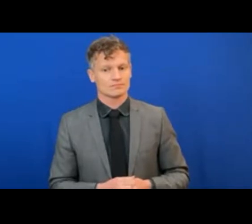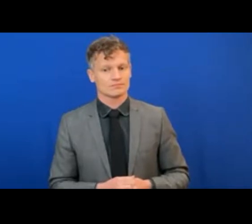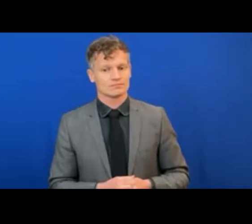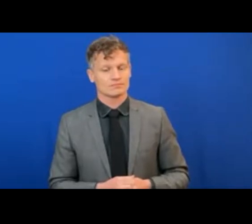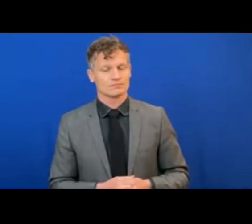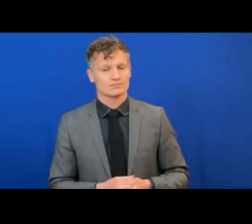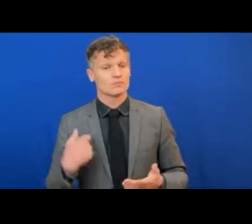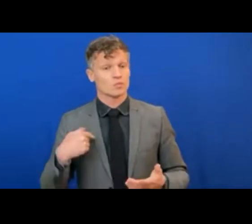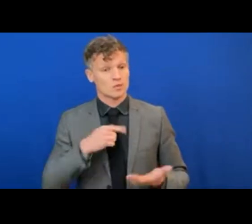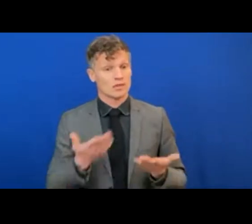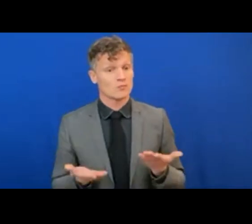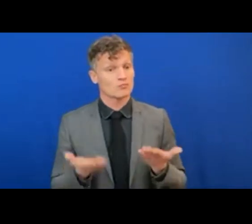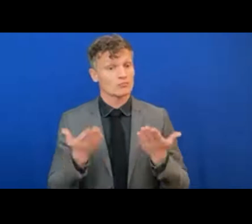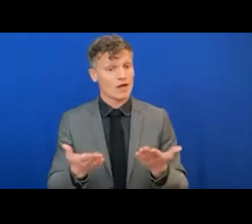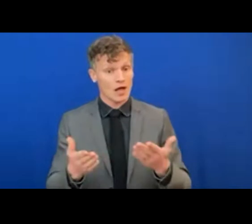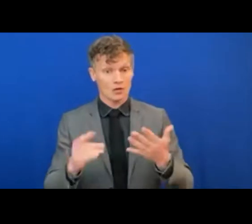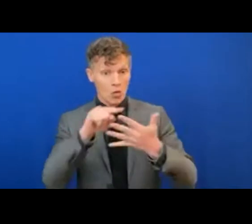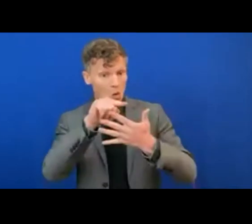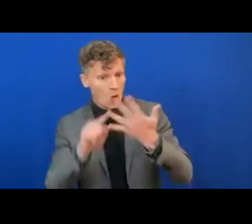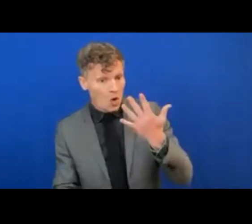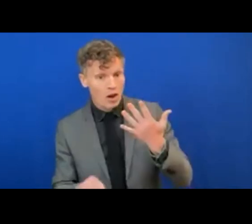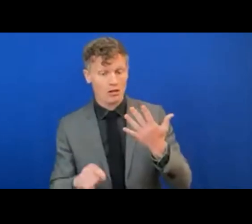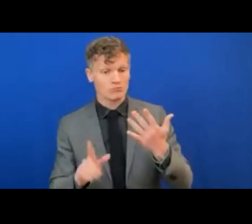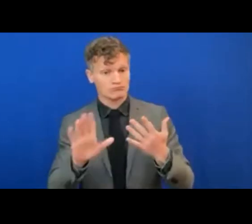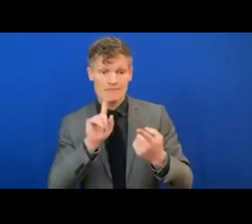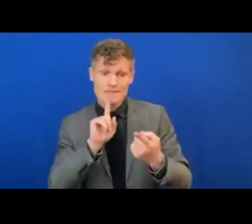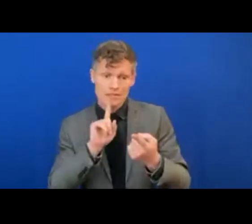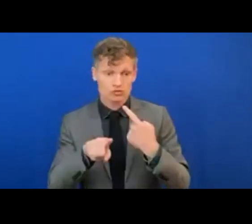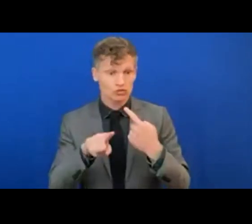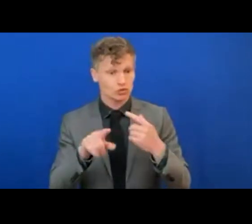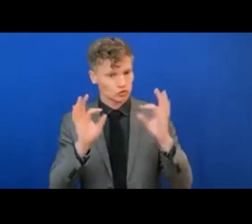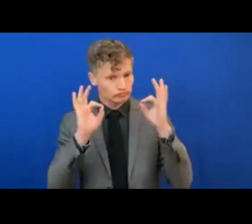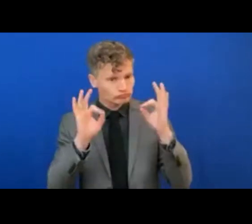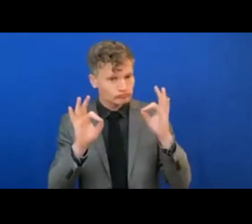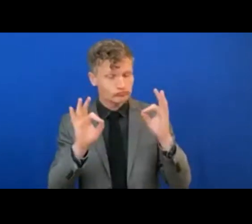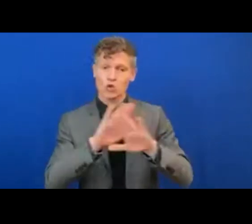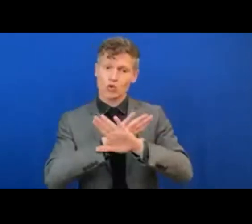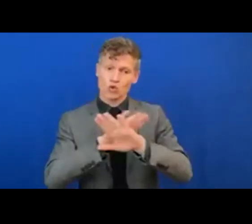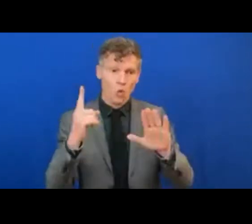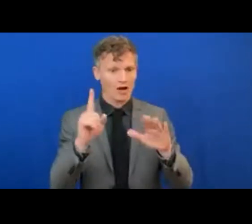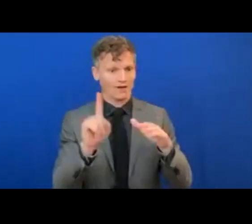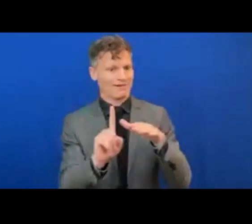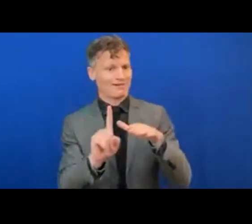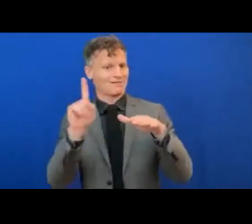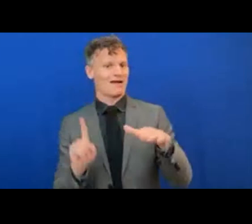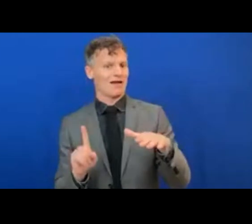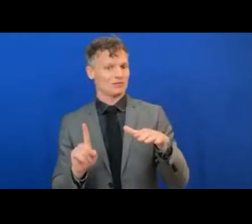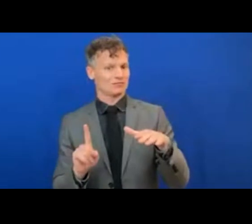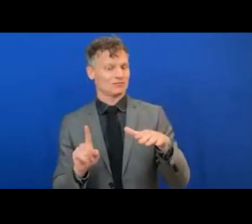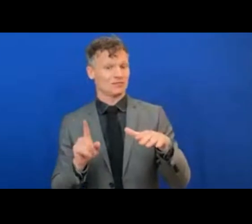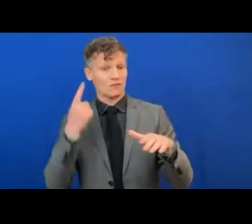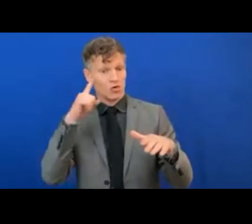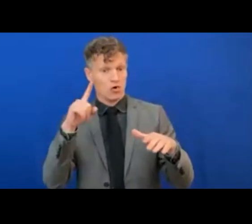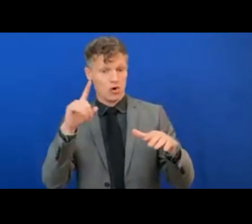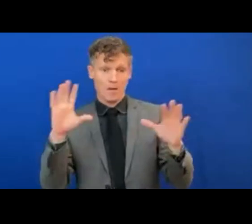all the necessary answers to ensure that no one is left out in this movement for bridging the